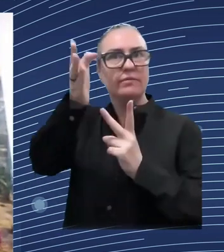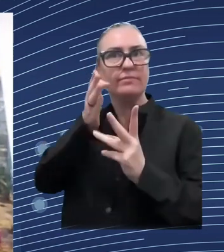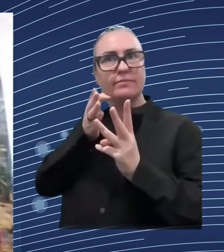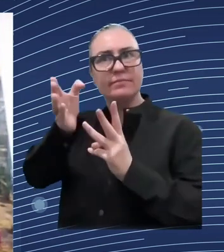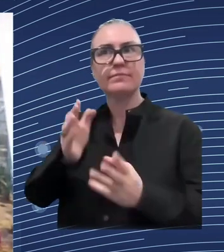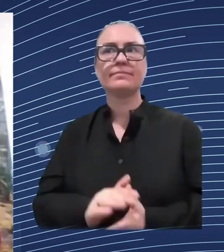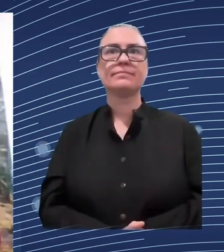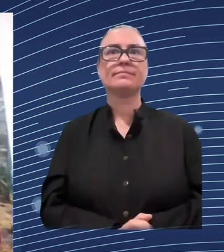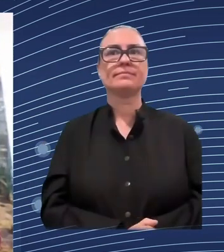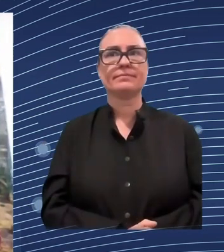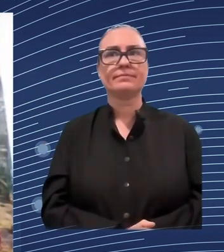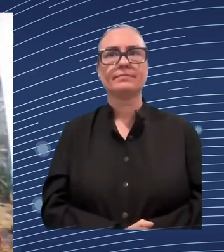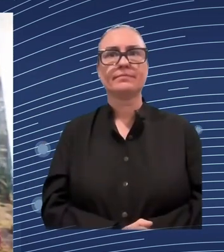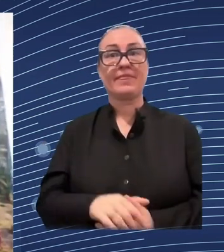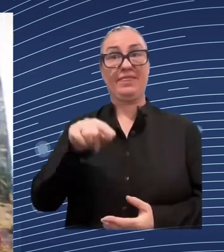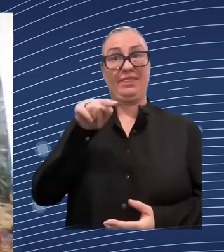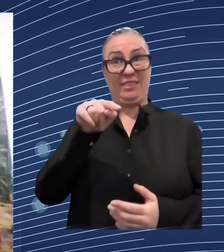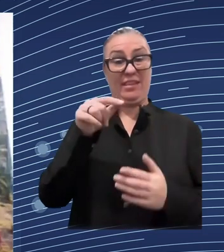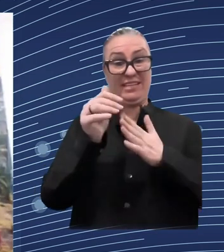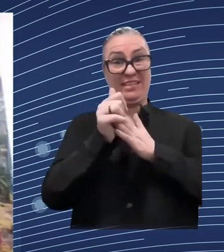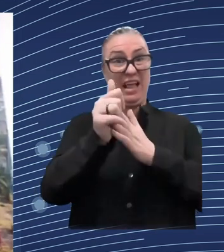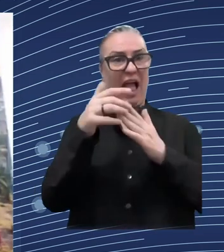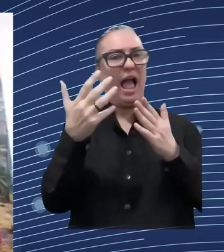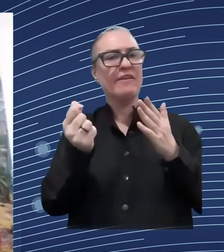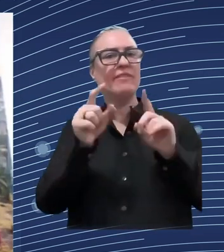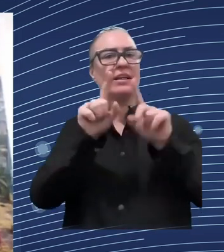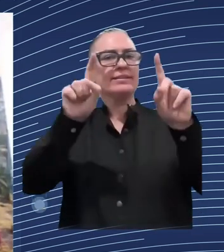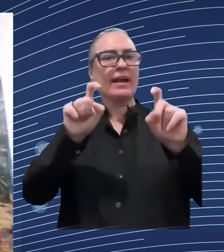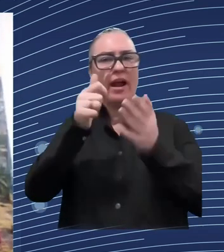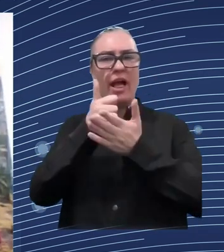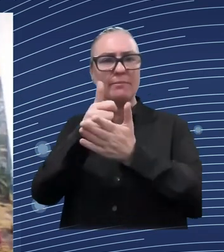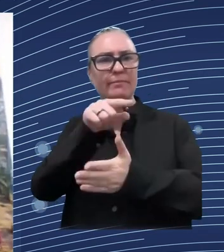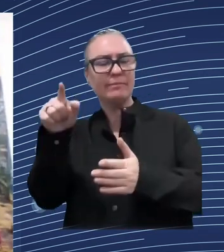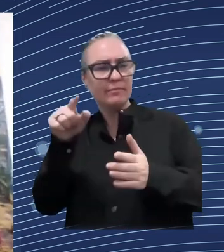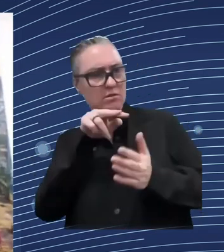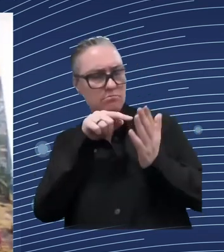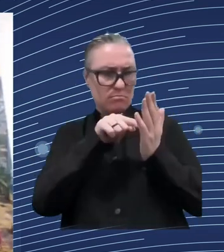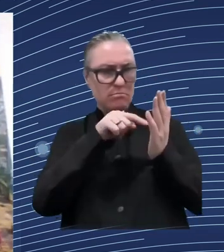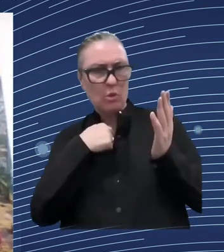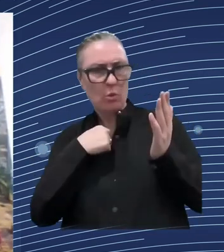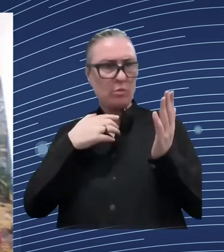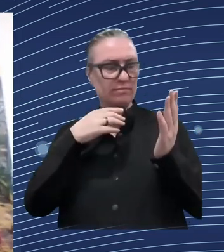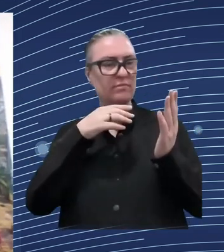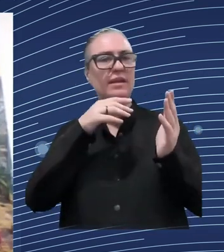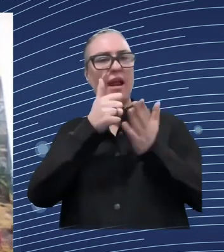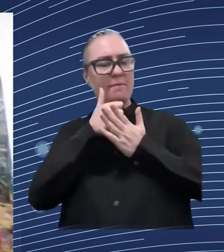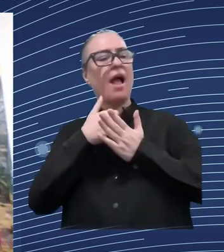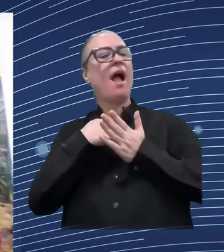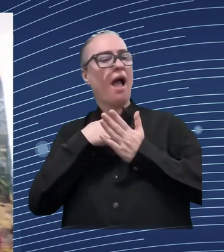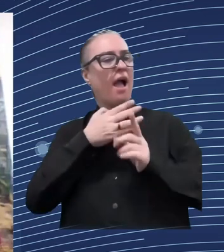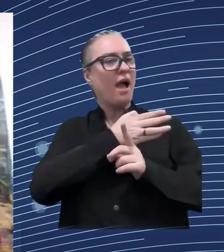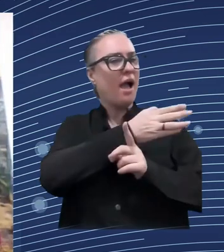tackling the critical issues of high unemployment and also we have on this platform the topics of the educational series and